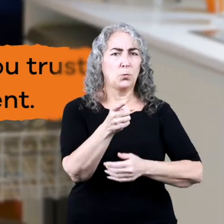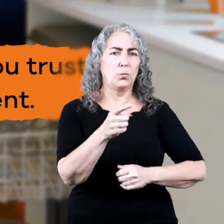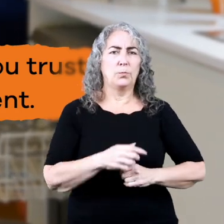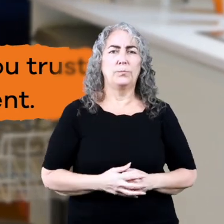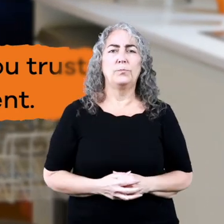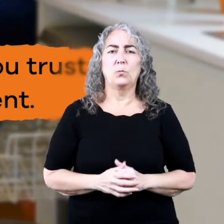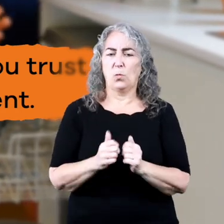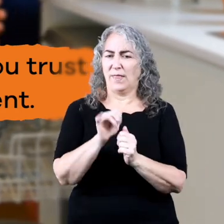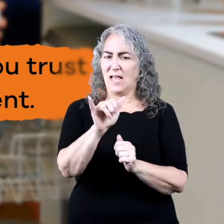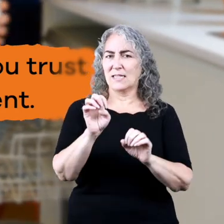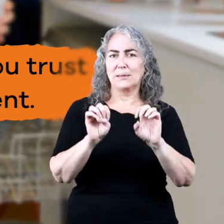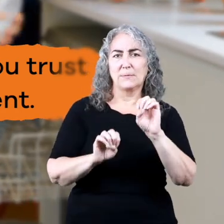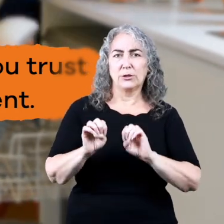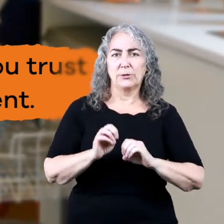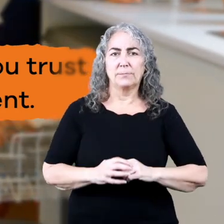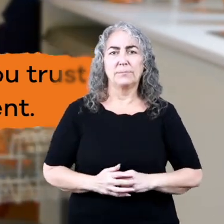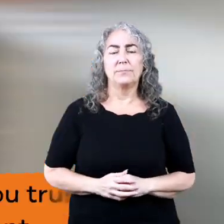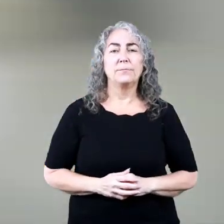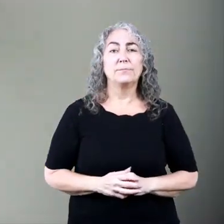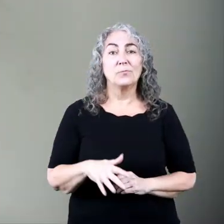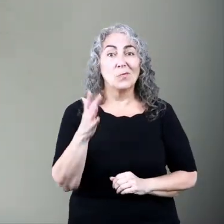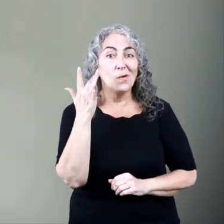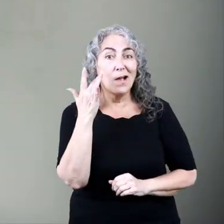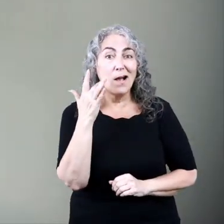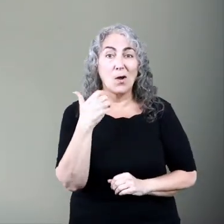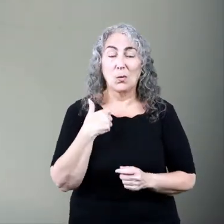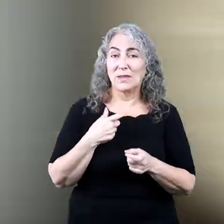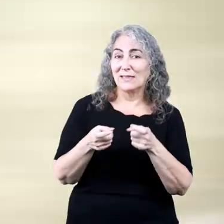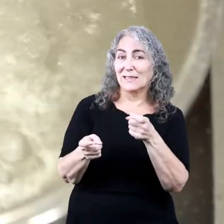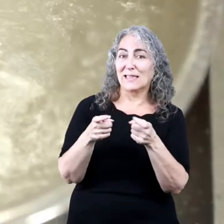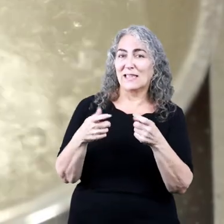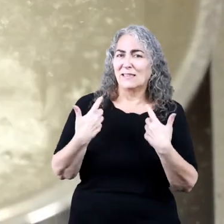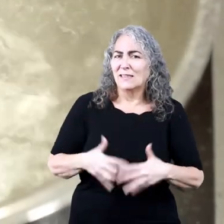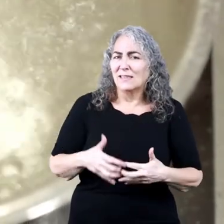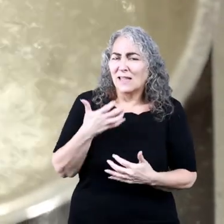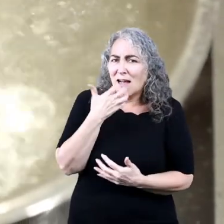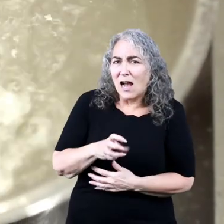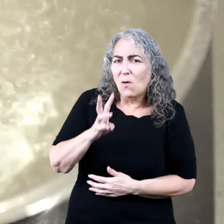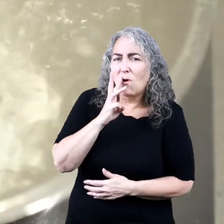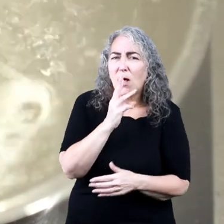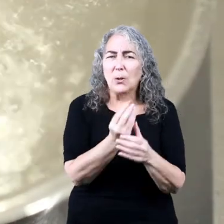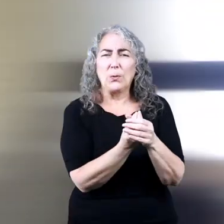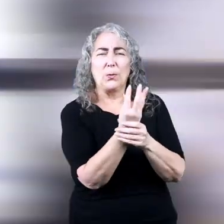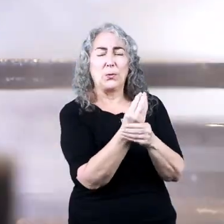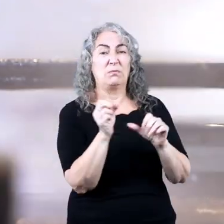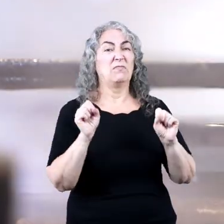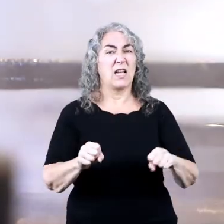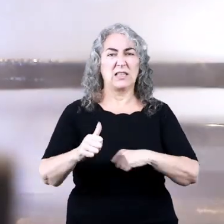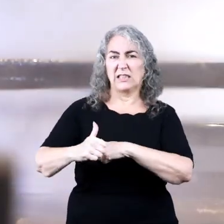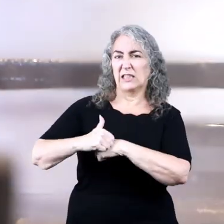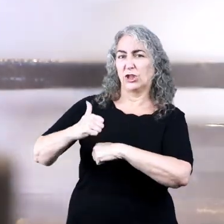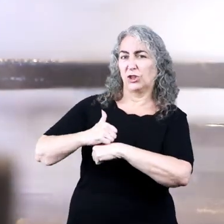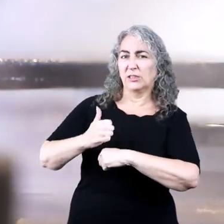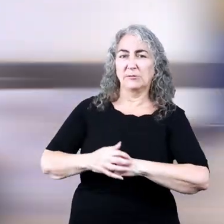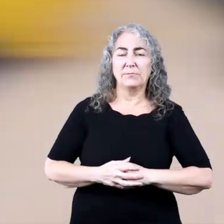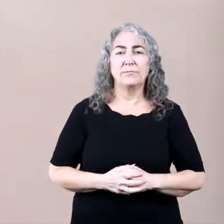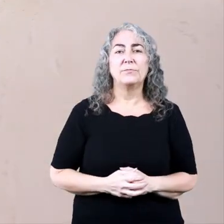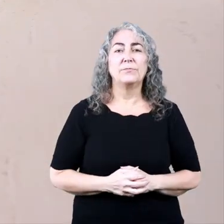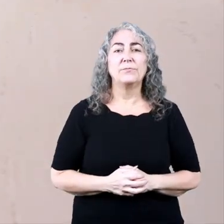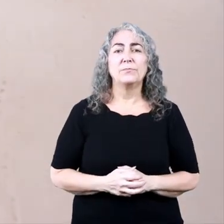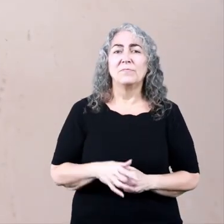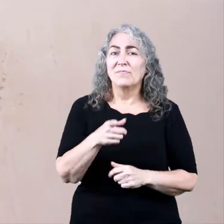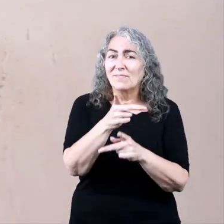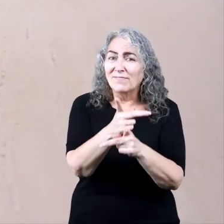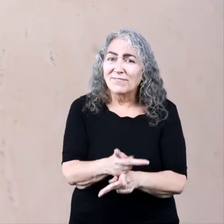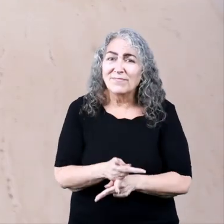trust help you with this experiment. That is because we are dealing with hot water and steam that can be